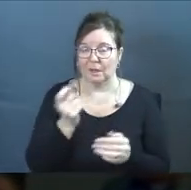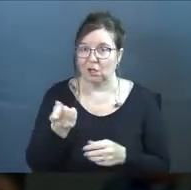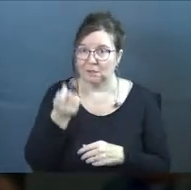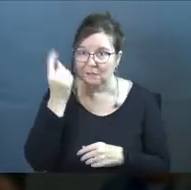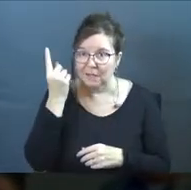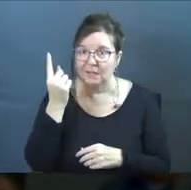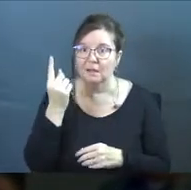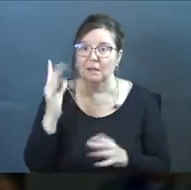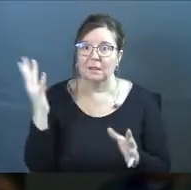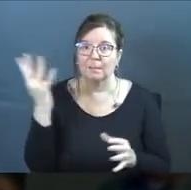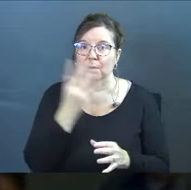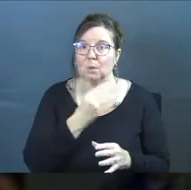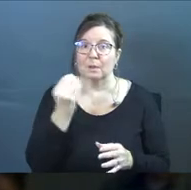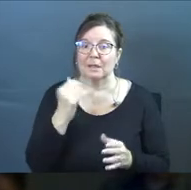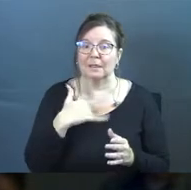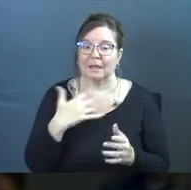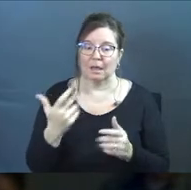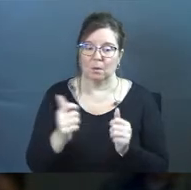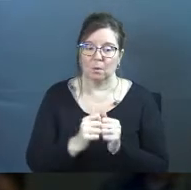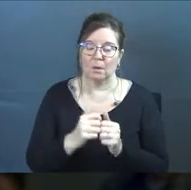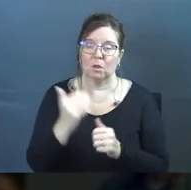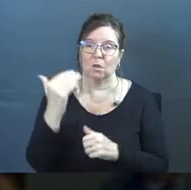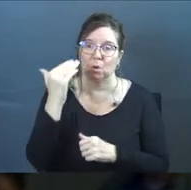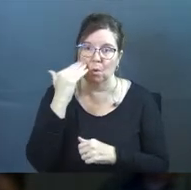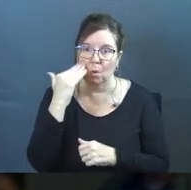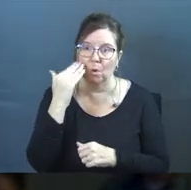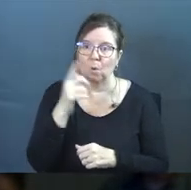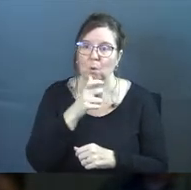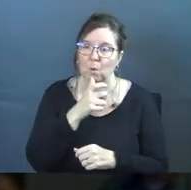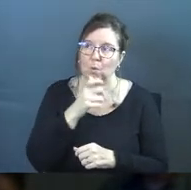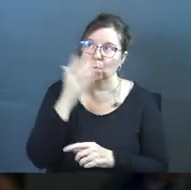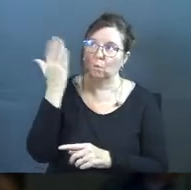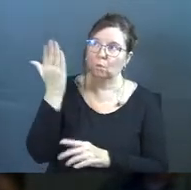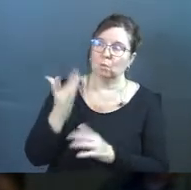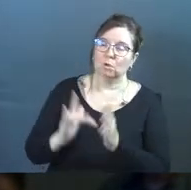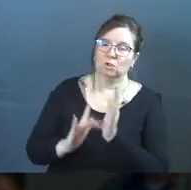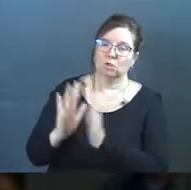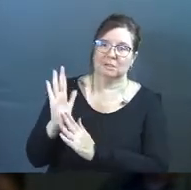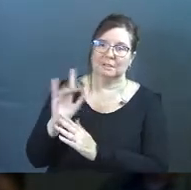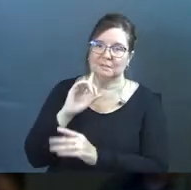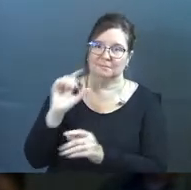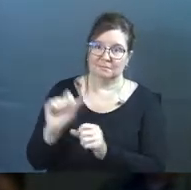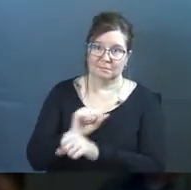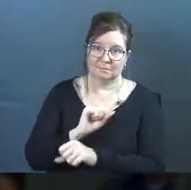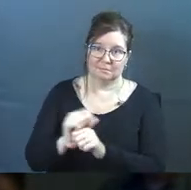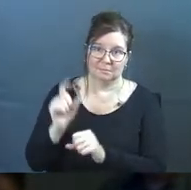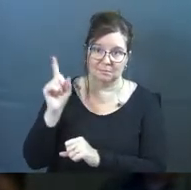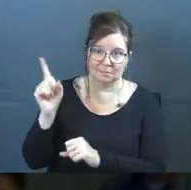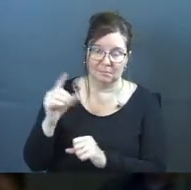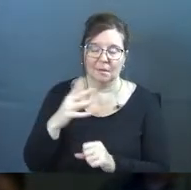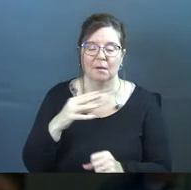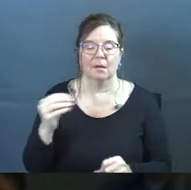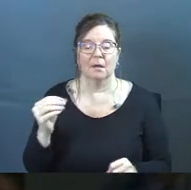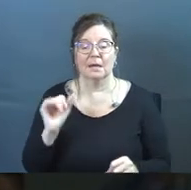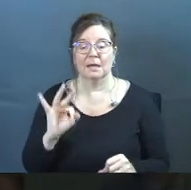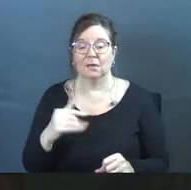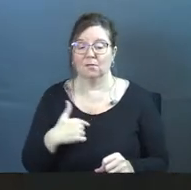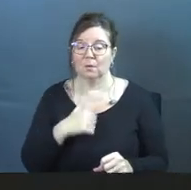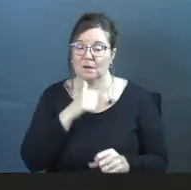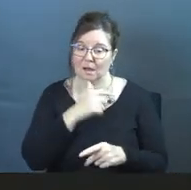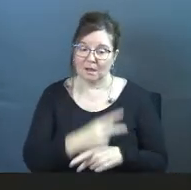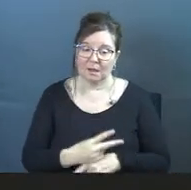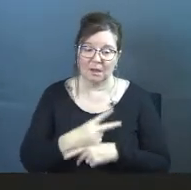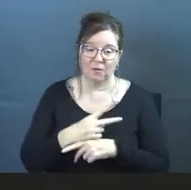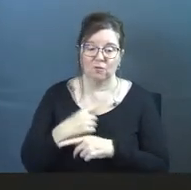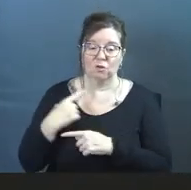understanding the beauty that comes with knowing who Jesus is. And if we're not